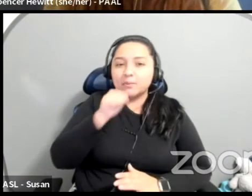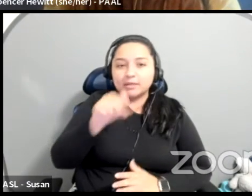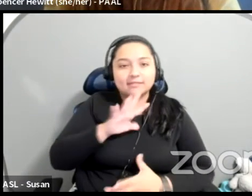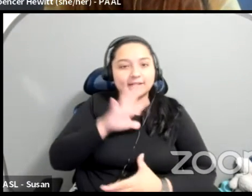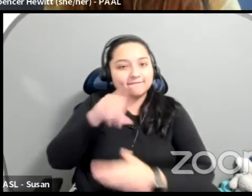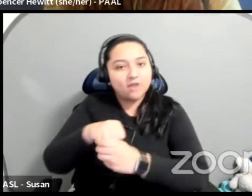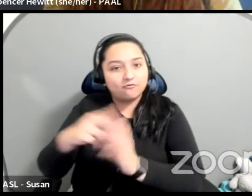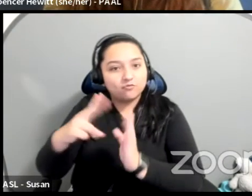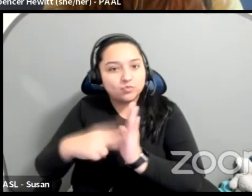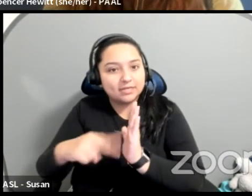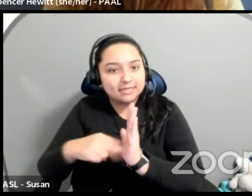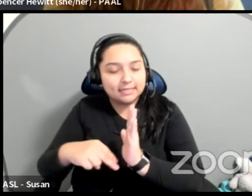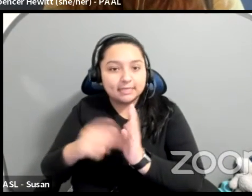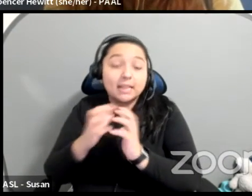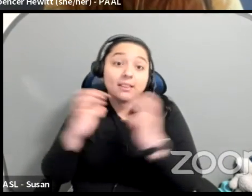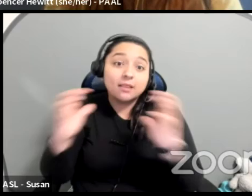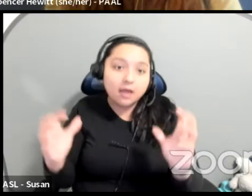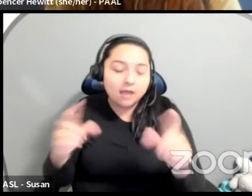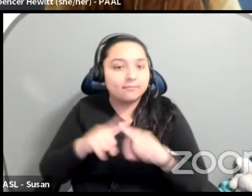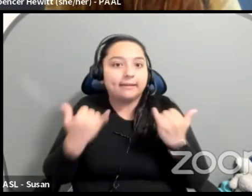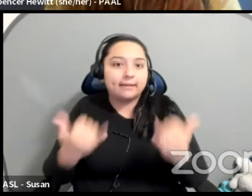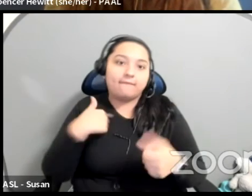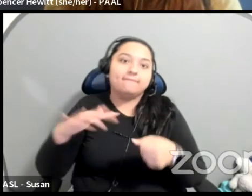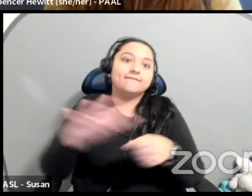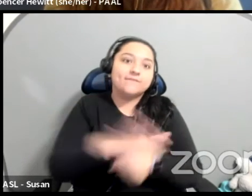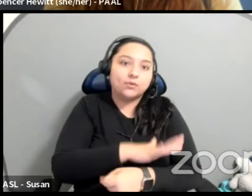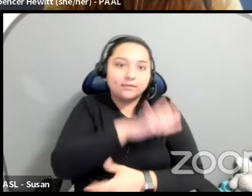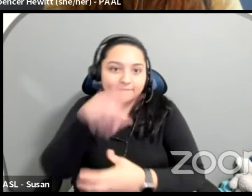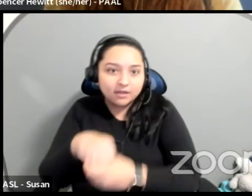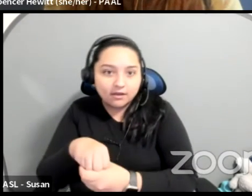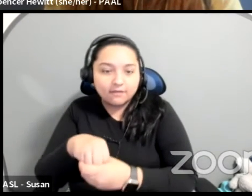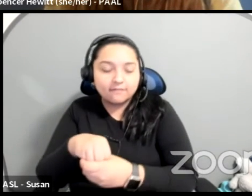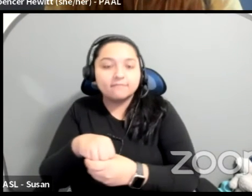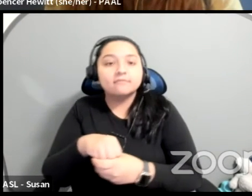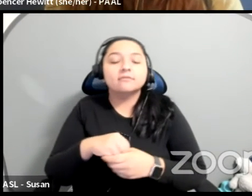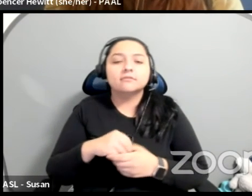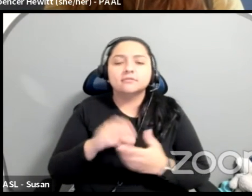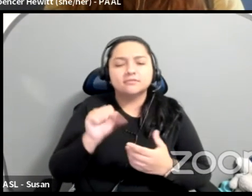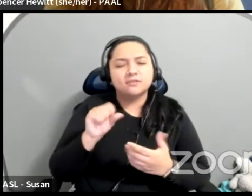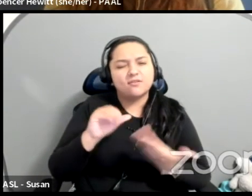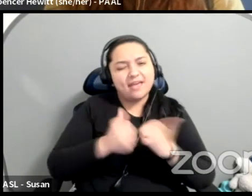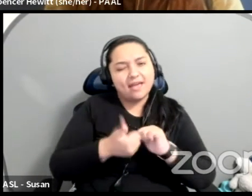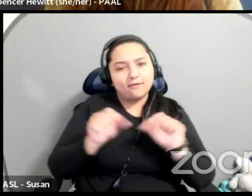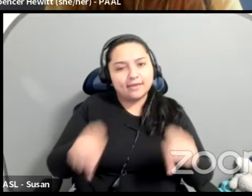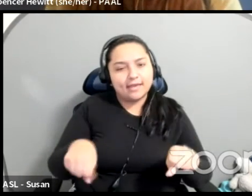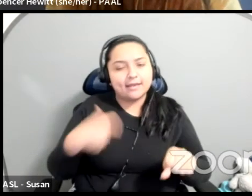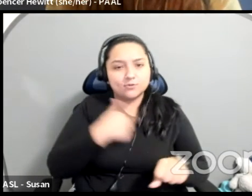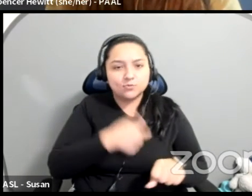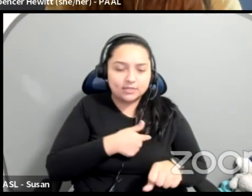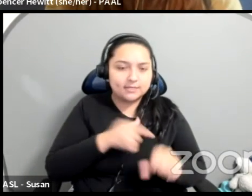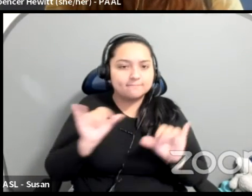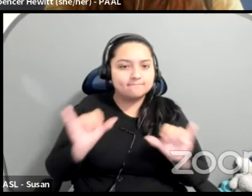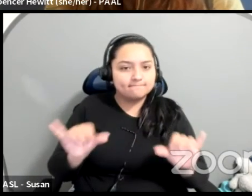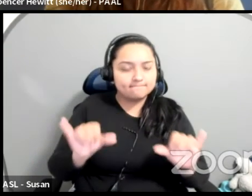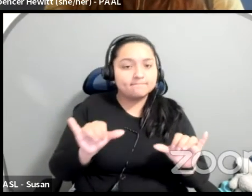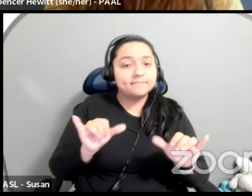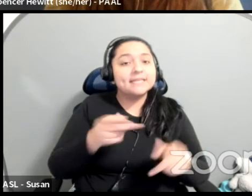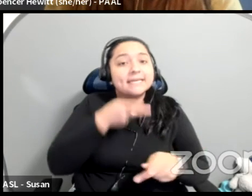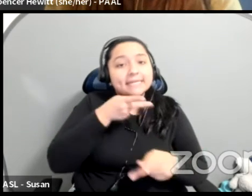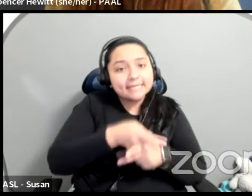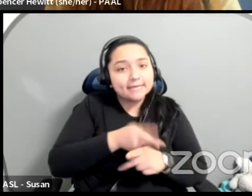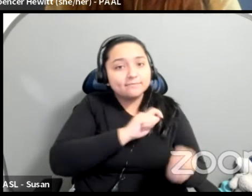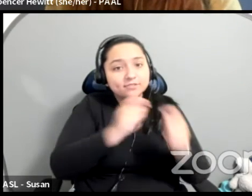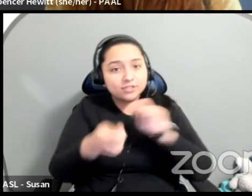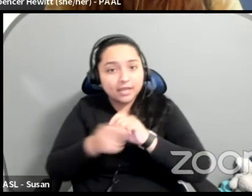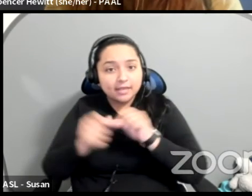Uh, so that's my question is how can we sustain the spirit and the change and this moment that we're in while still doing all